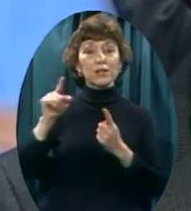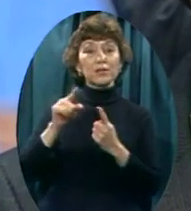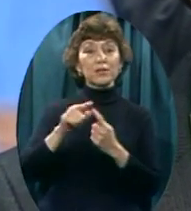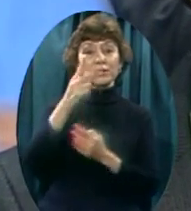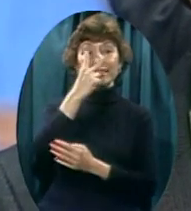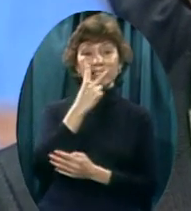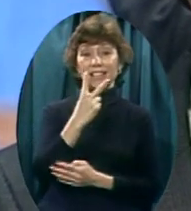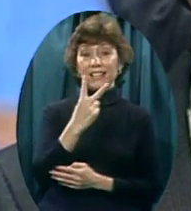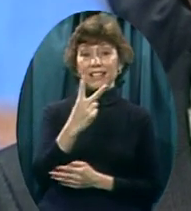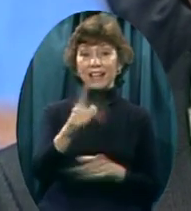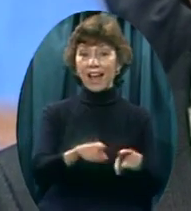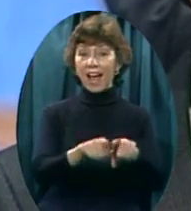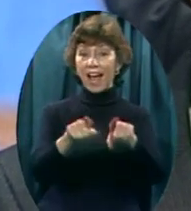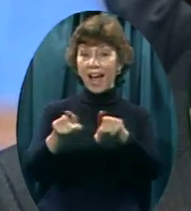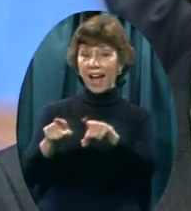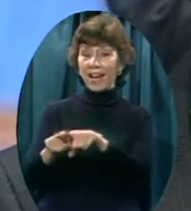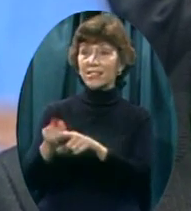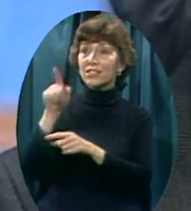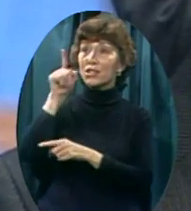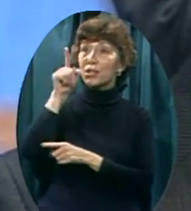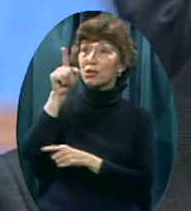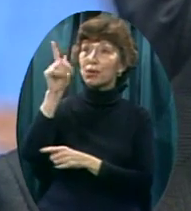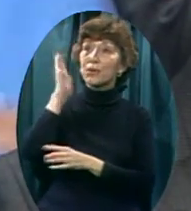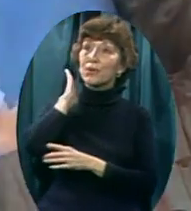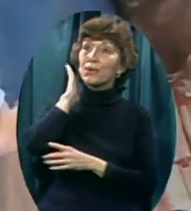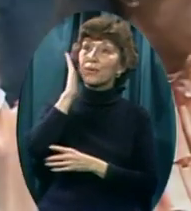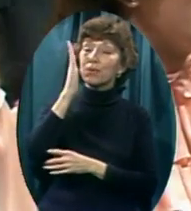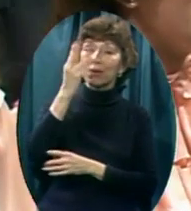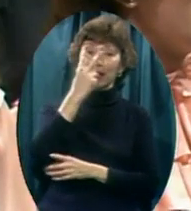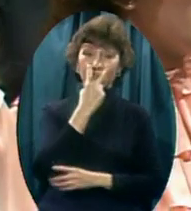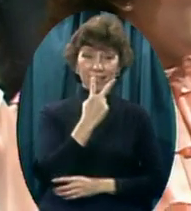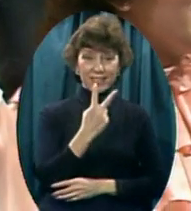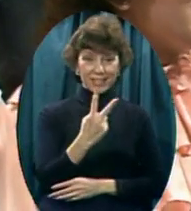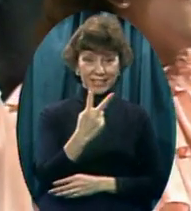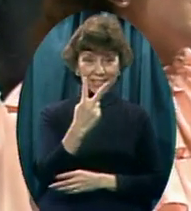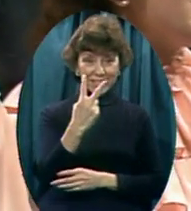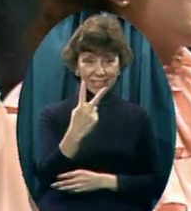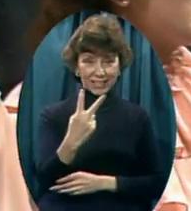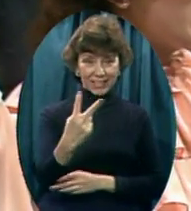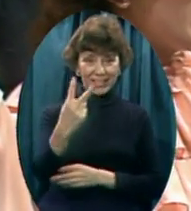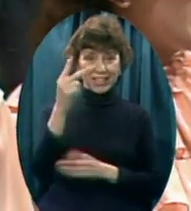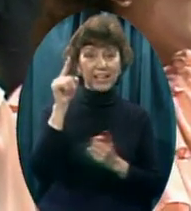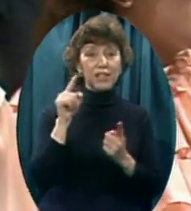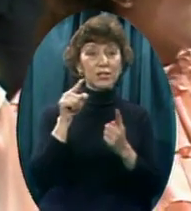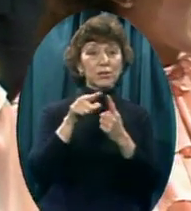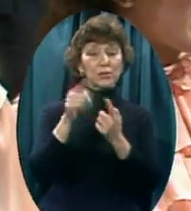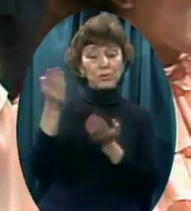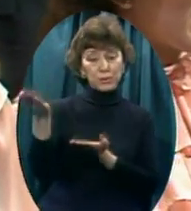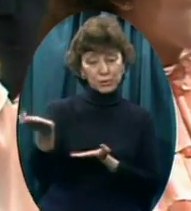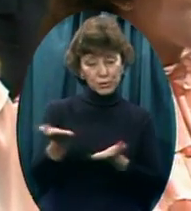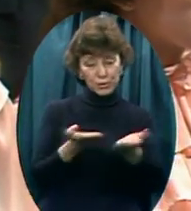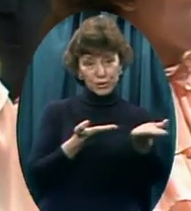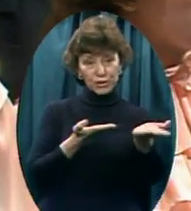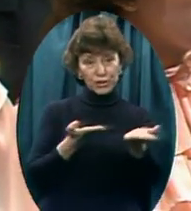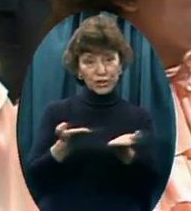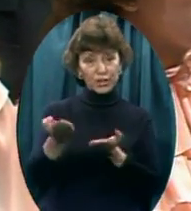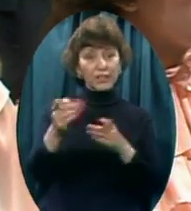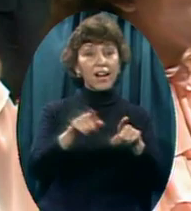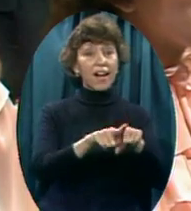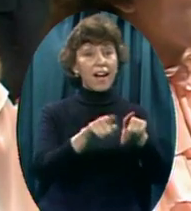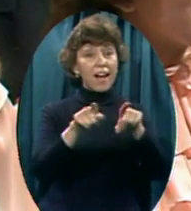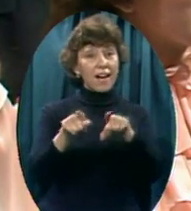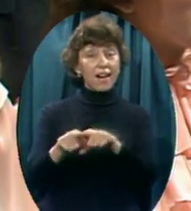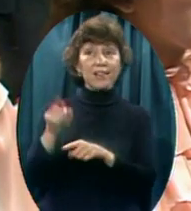as you